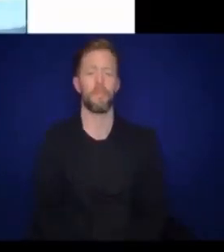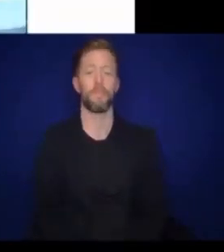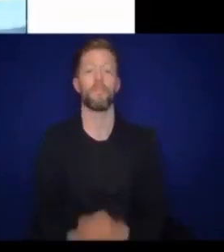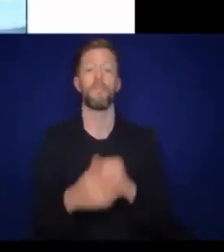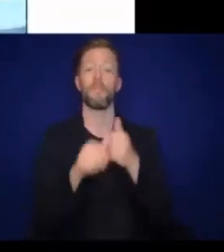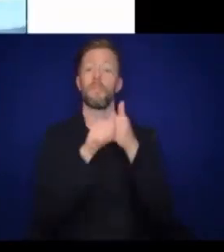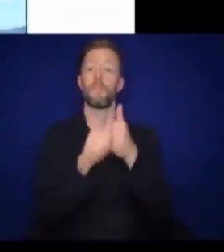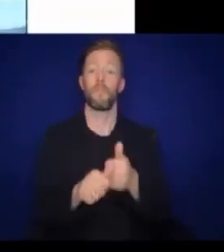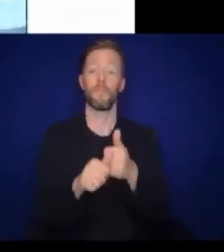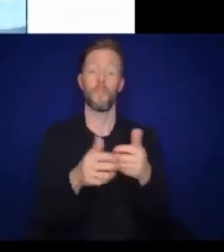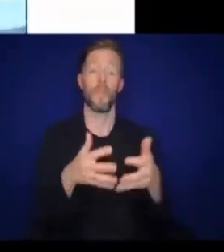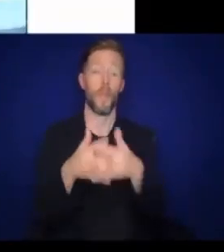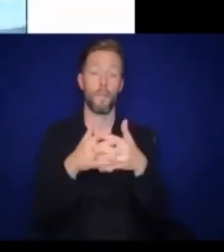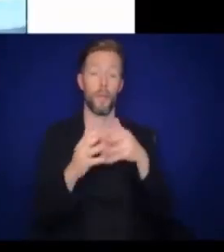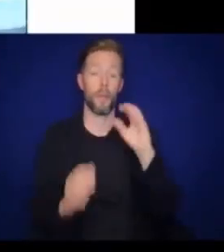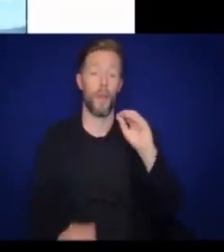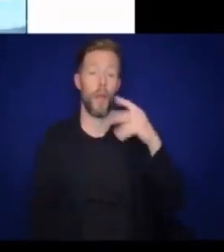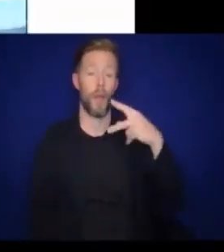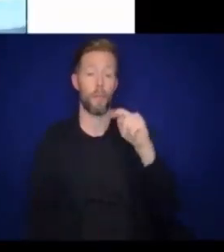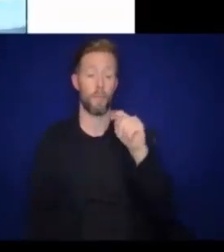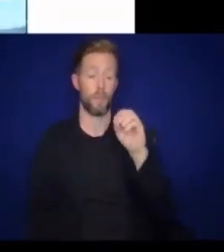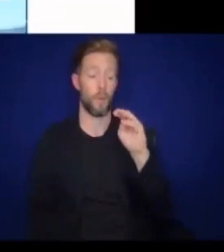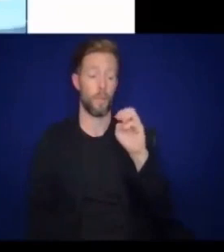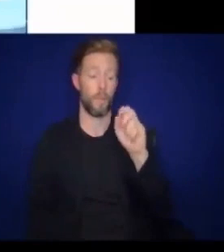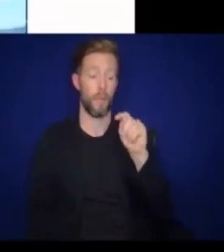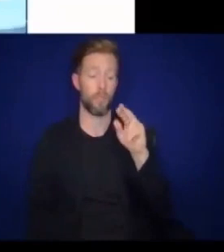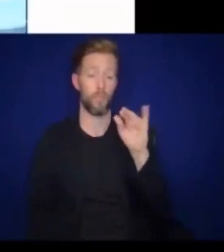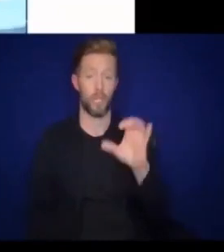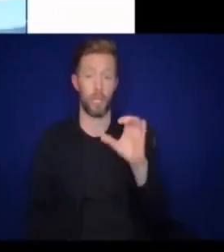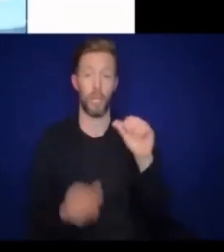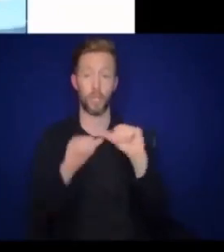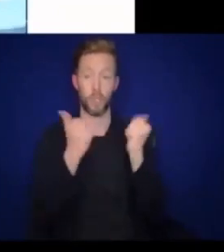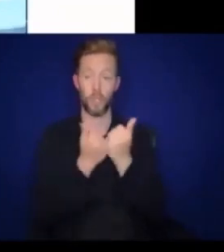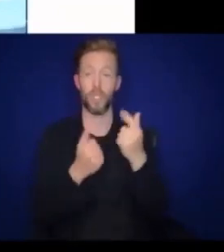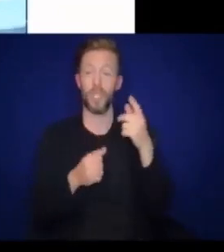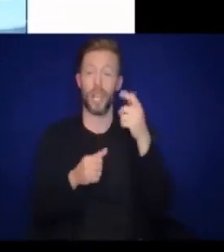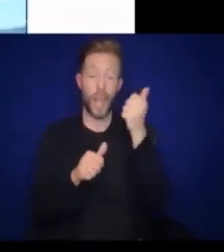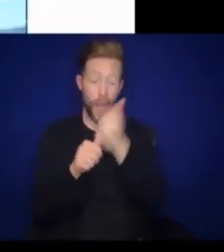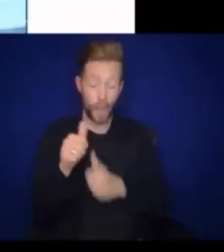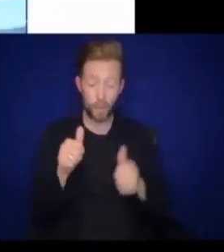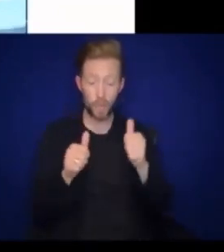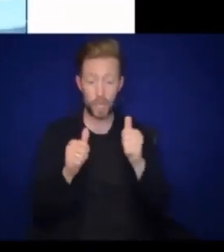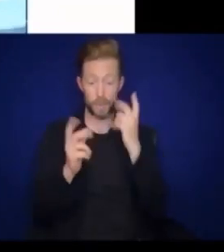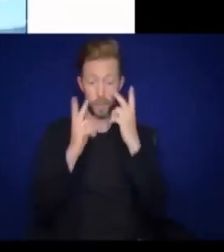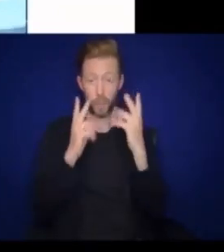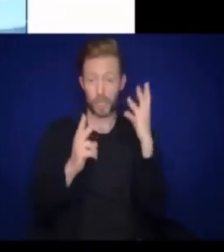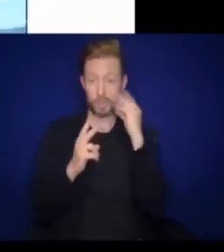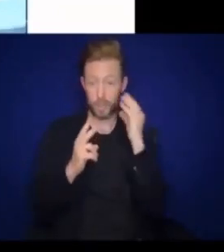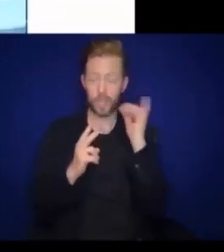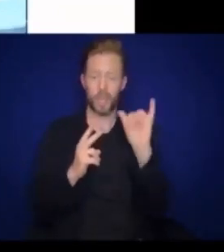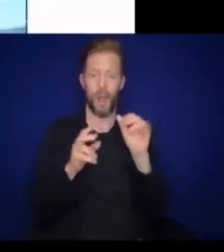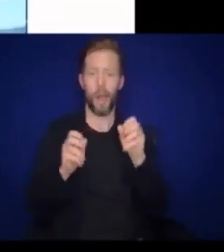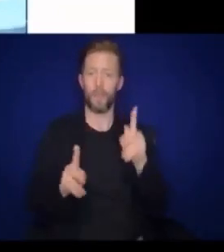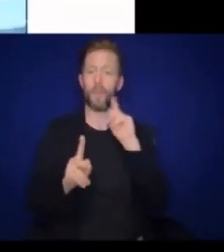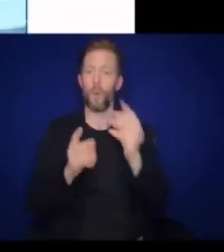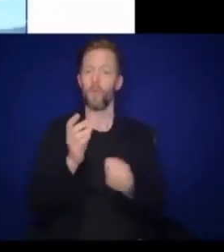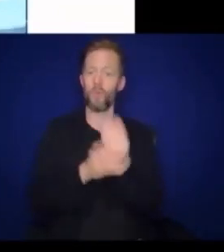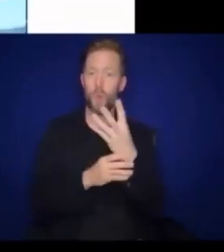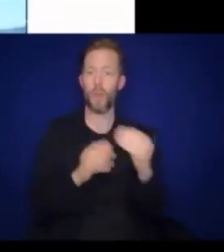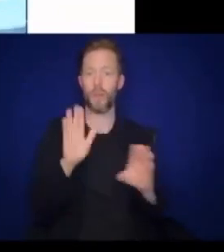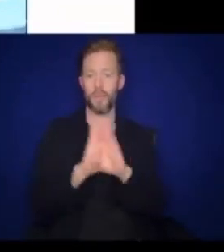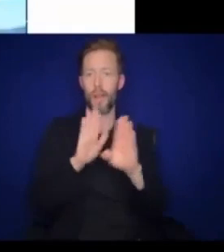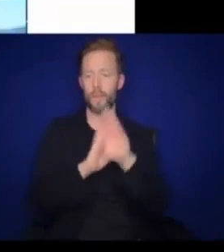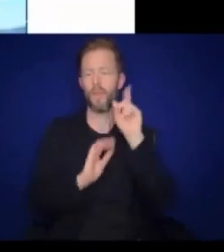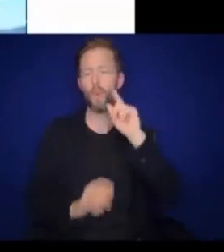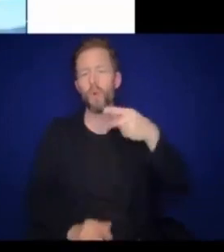According to the American Optometric Association, every visual experience a preschooler has is an opportunity for growth and development